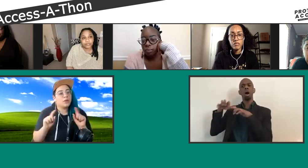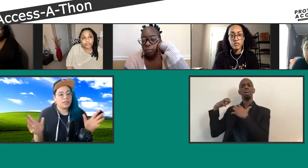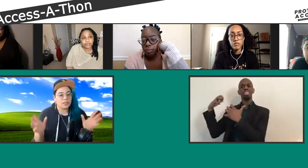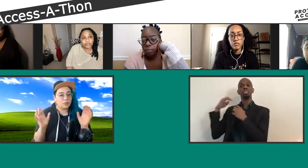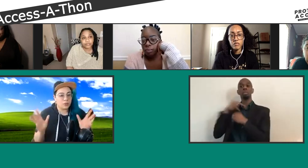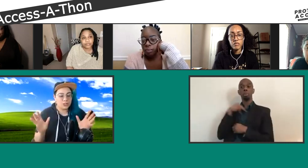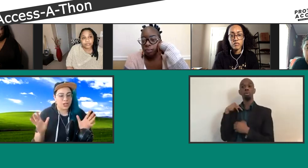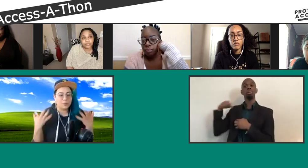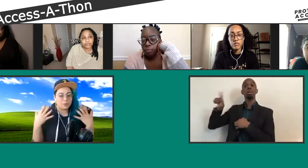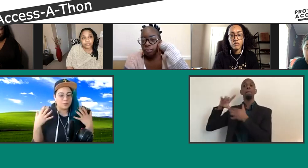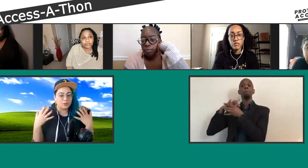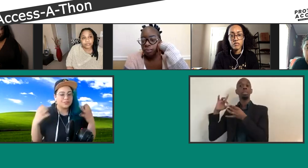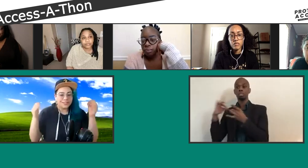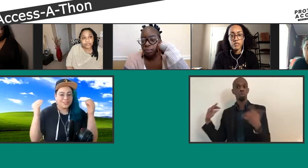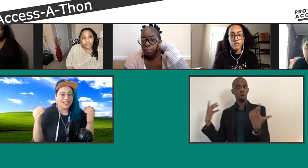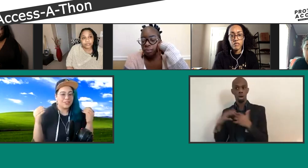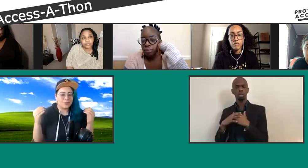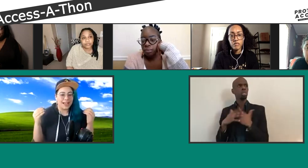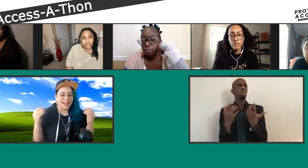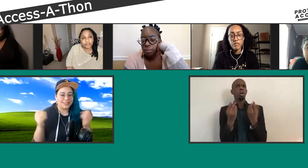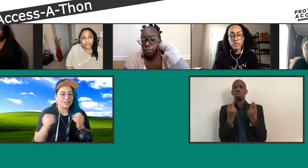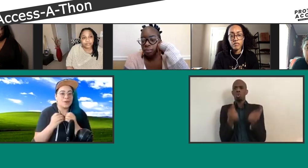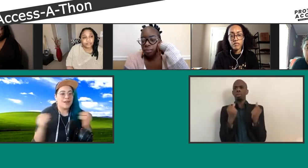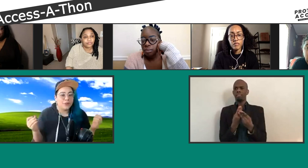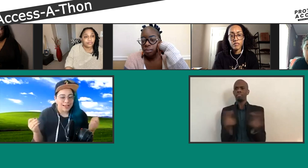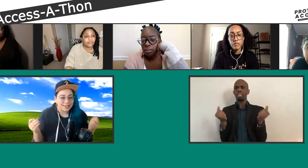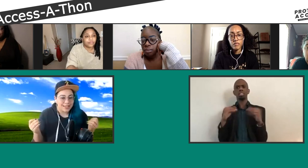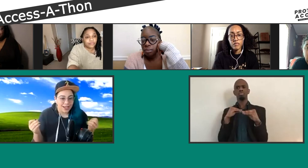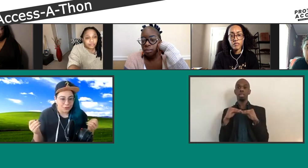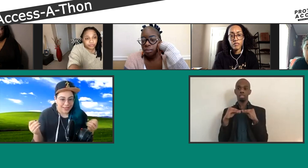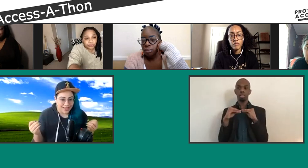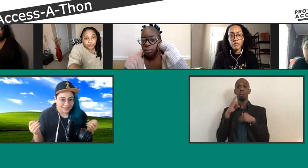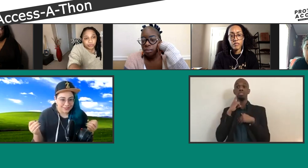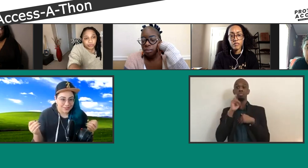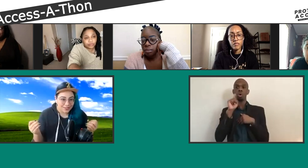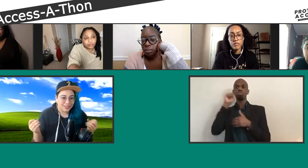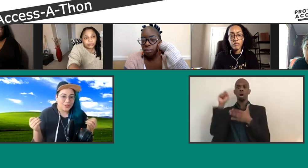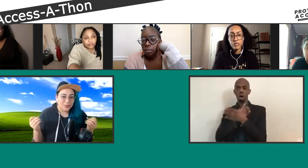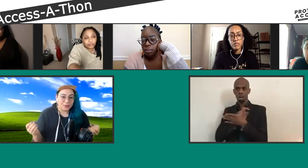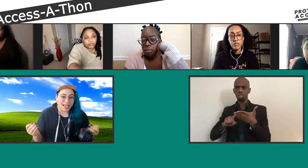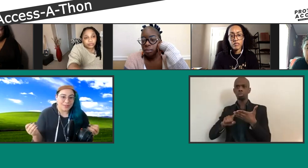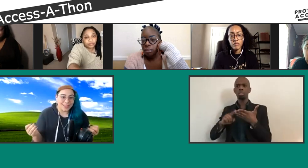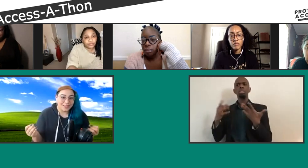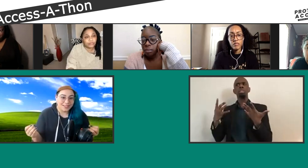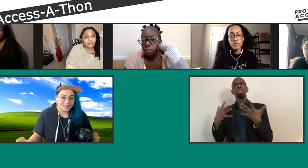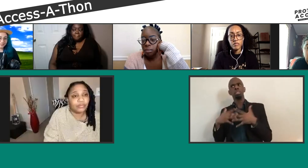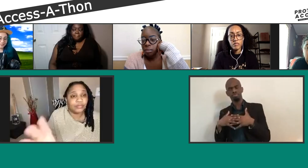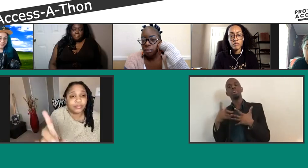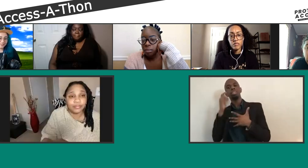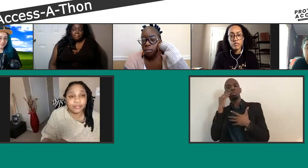one thing that you wish able people could get through their heads that you never had to say ever again, what would that be?